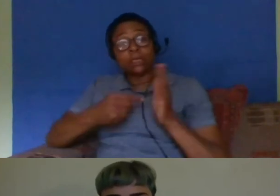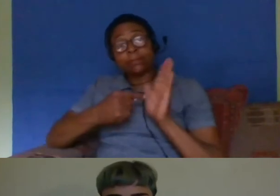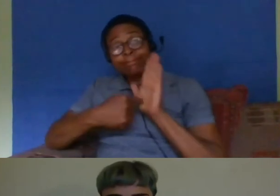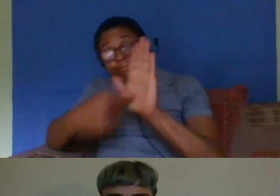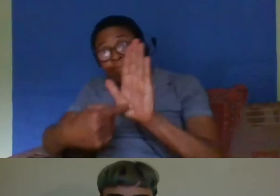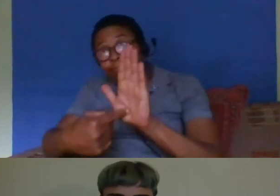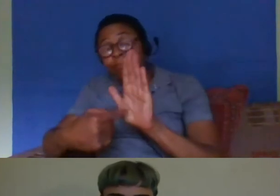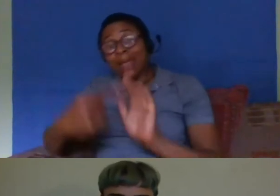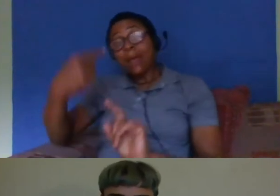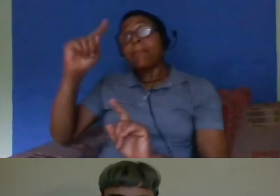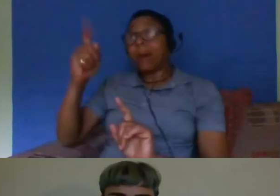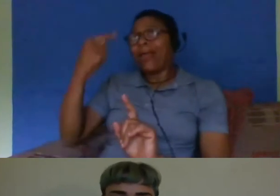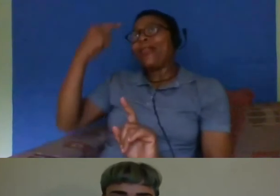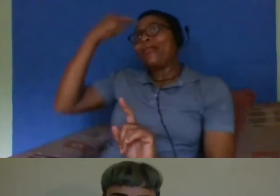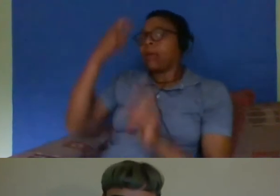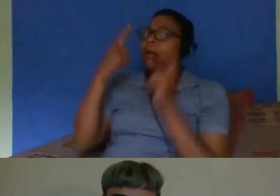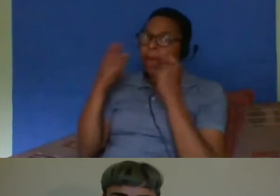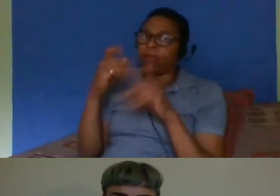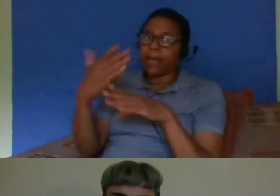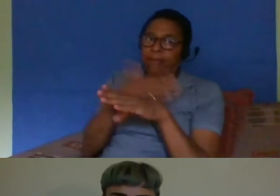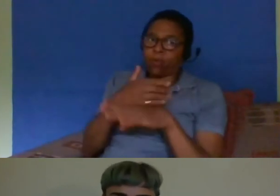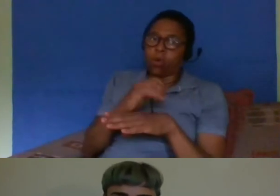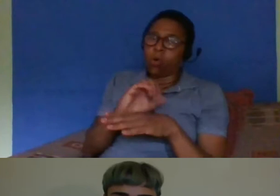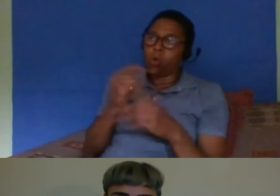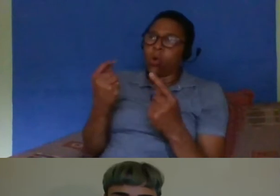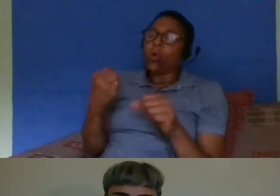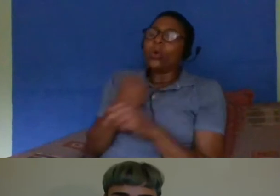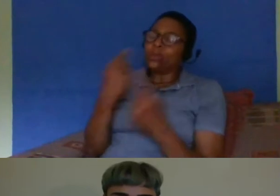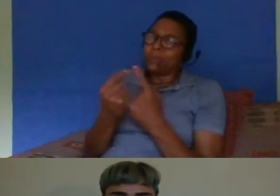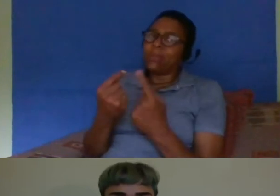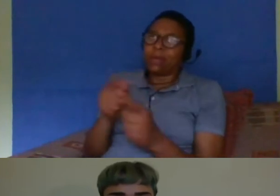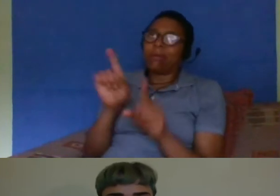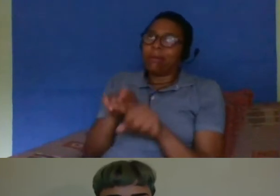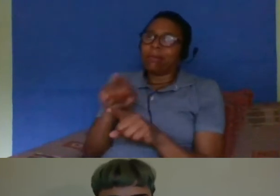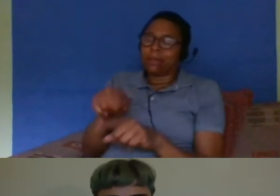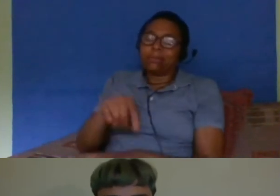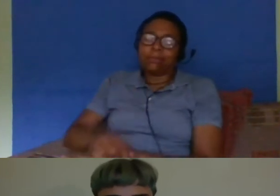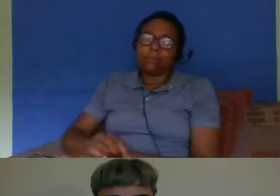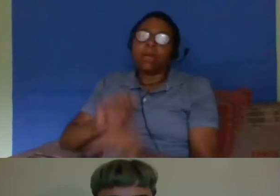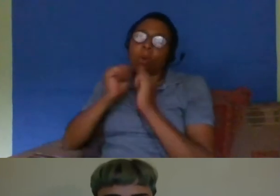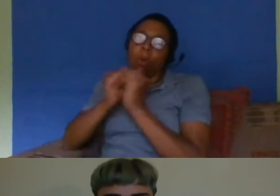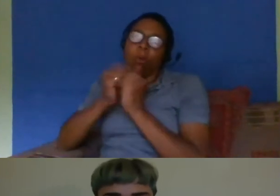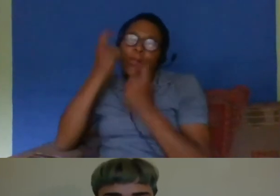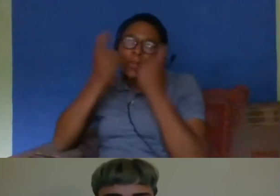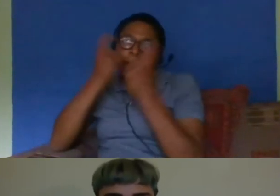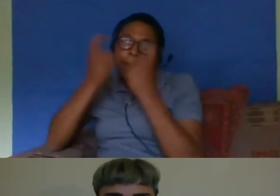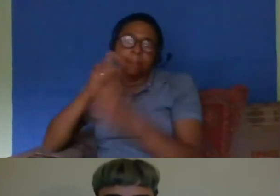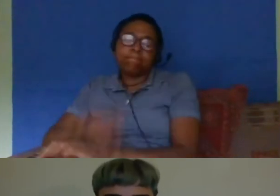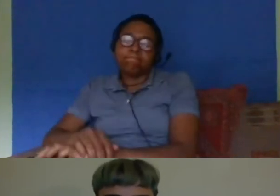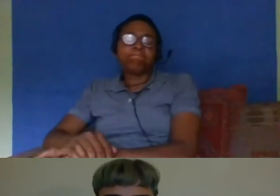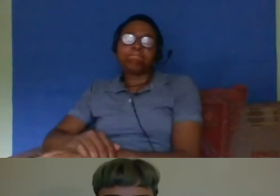before you do something like that frankly because i say it could be double-edged but it's it's something worth thinking about now in a way that i think it wasn't previously